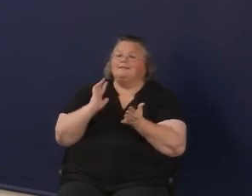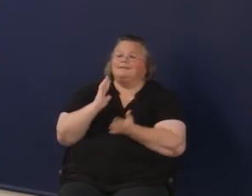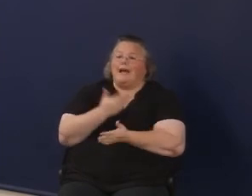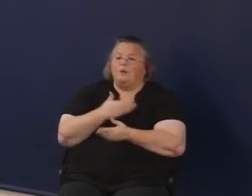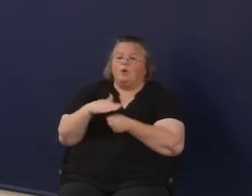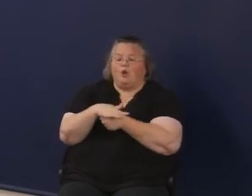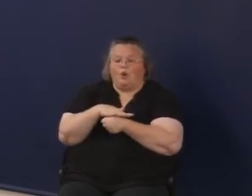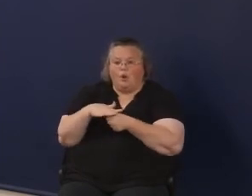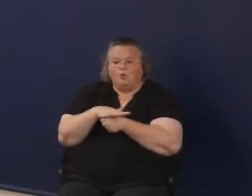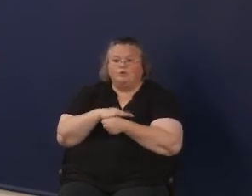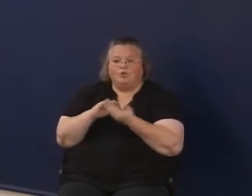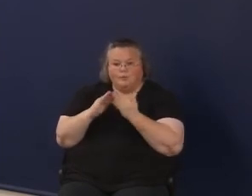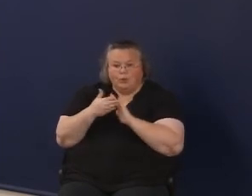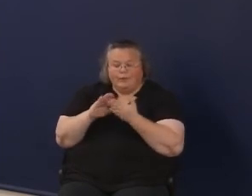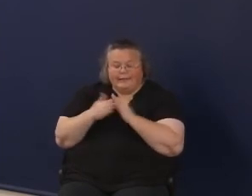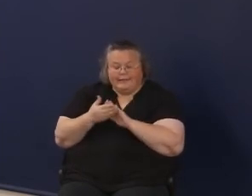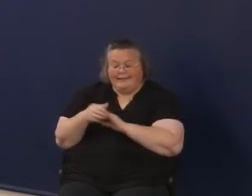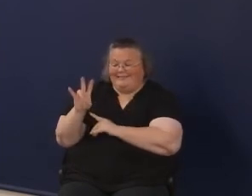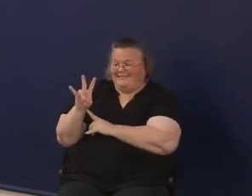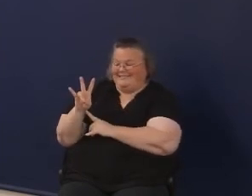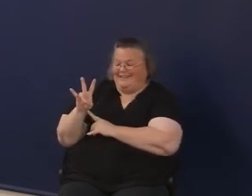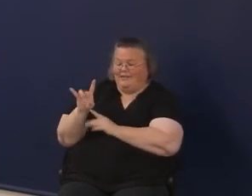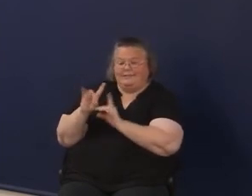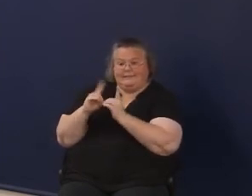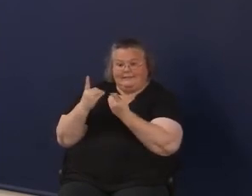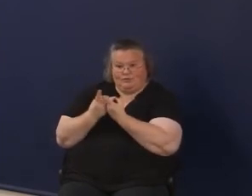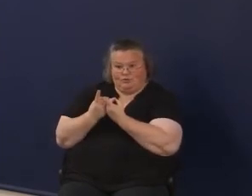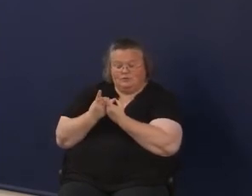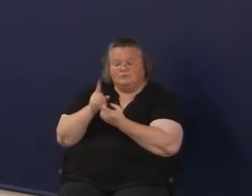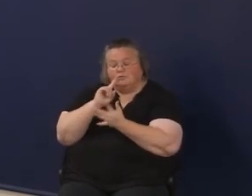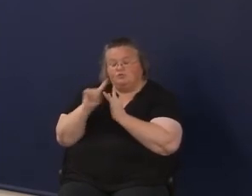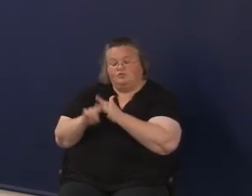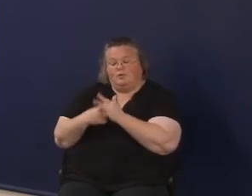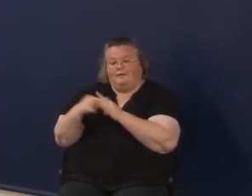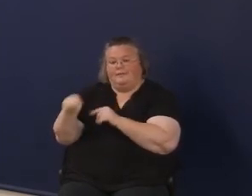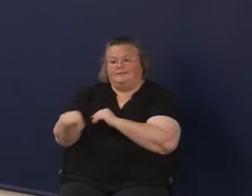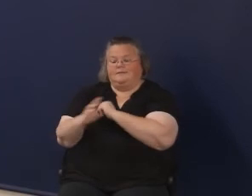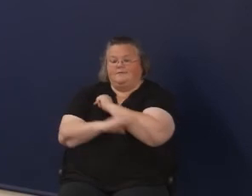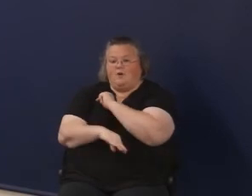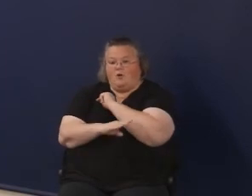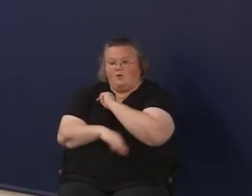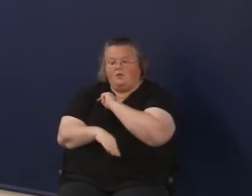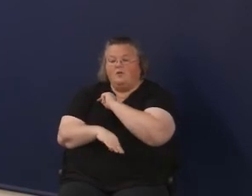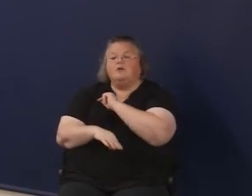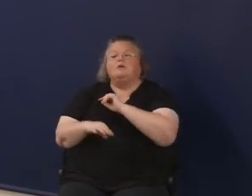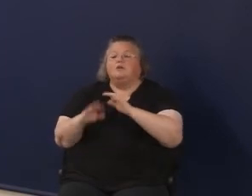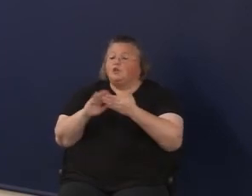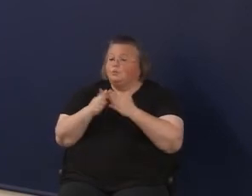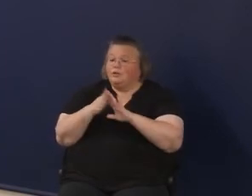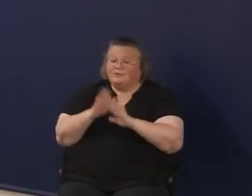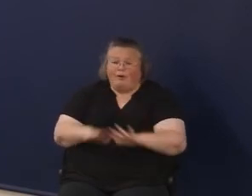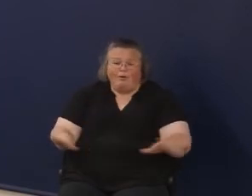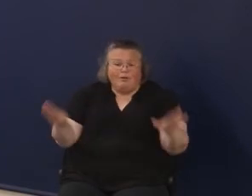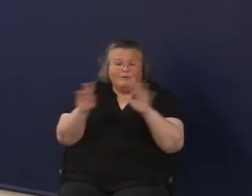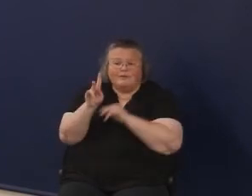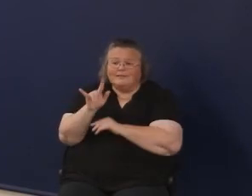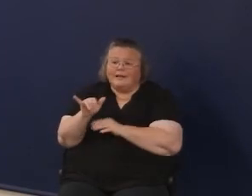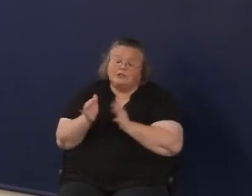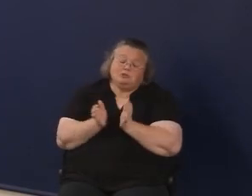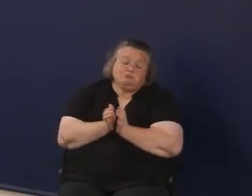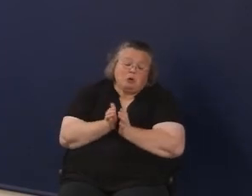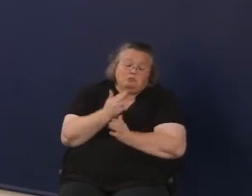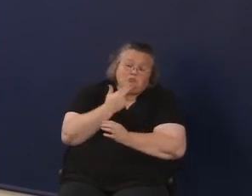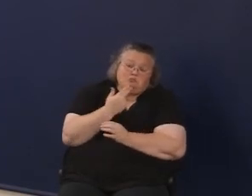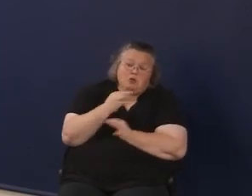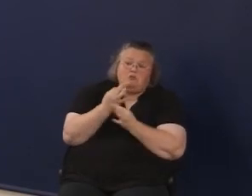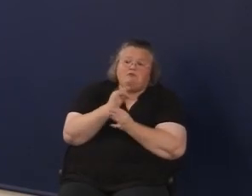community. And Karen mentioned the seven districts that are starting that this fall. Communities across the state from very small,